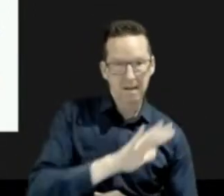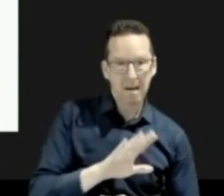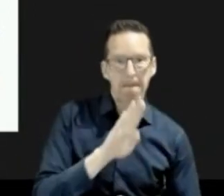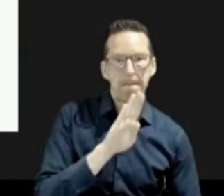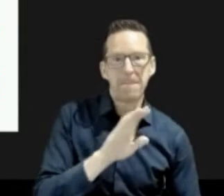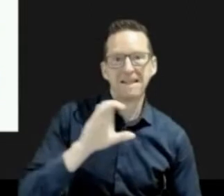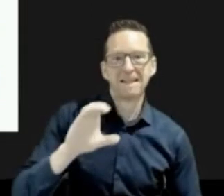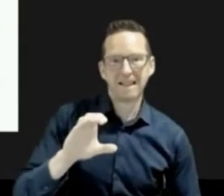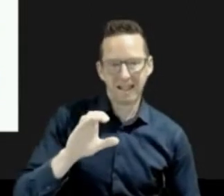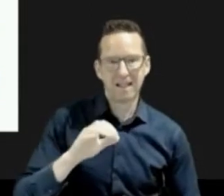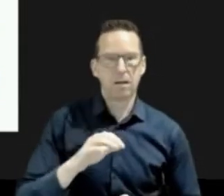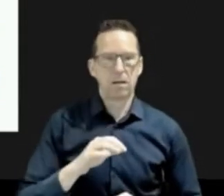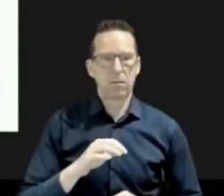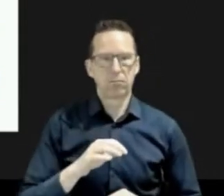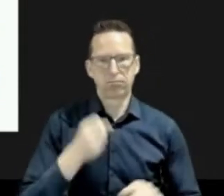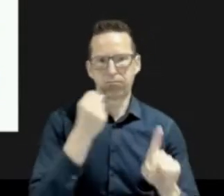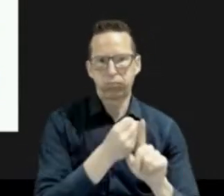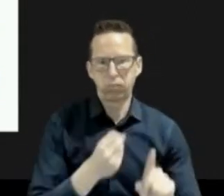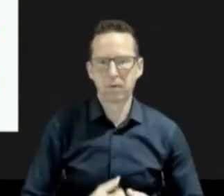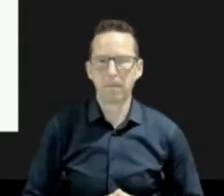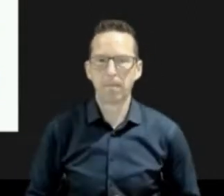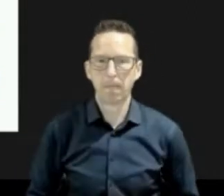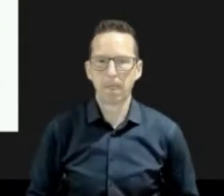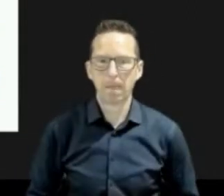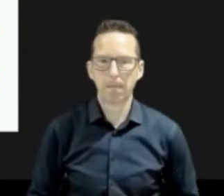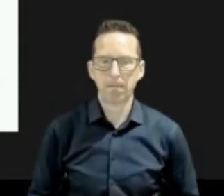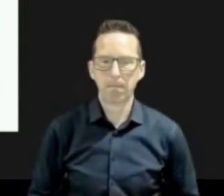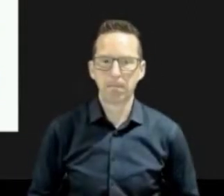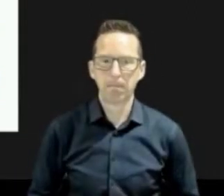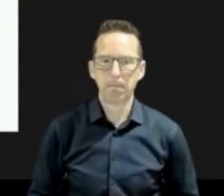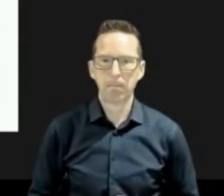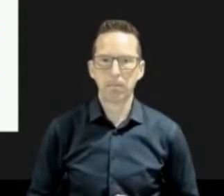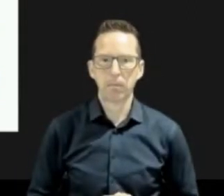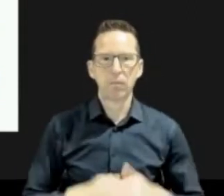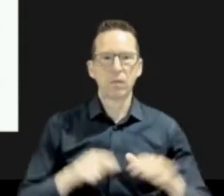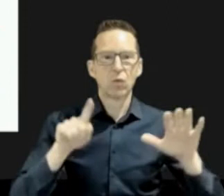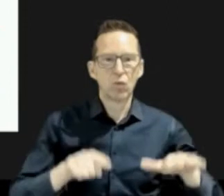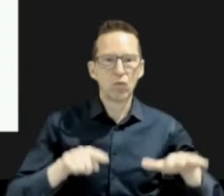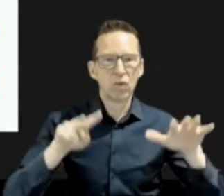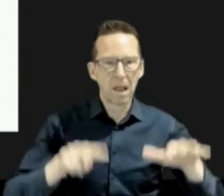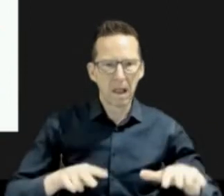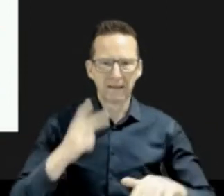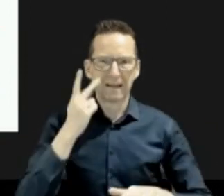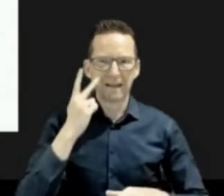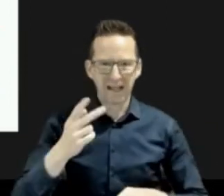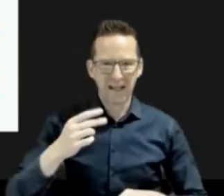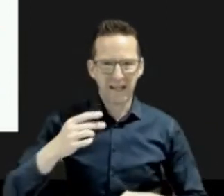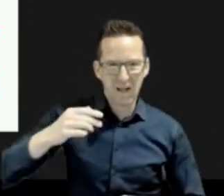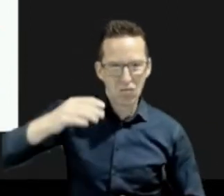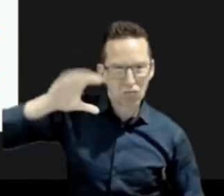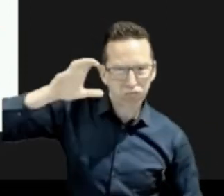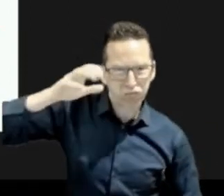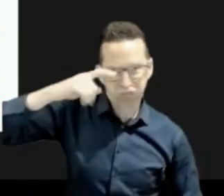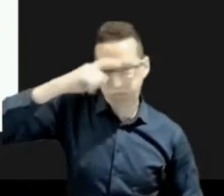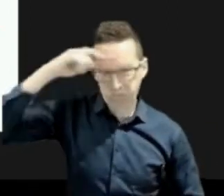The last week of June, first week of July saw a historic heat wave sweep across southern British Columbia. This is the